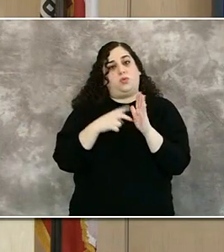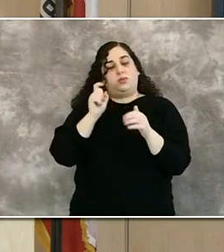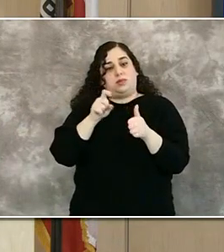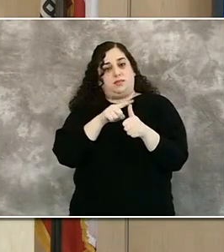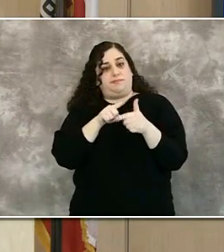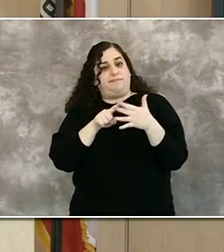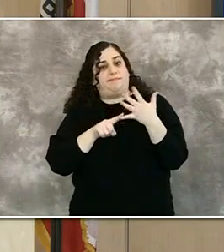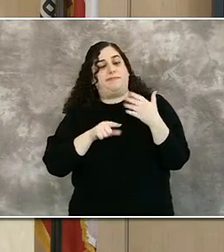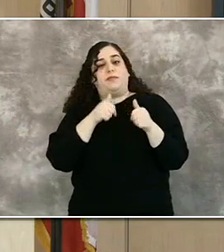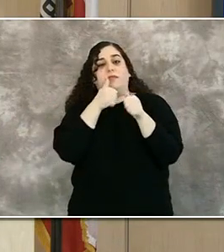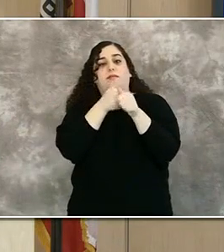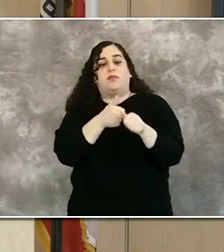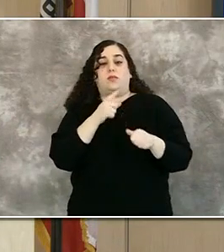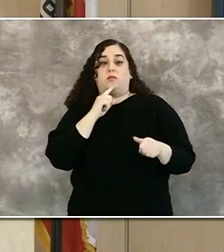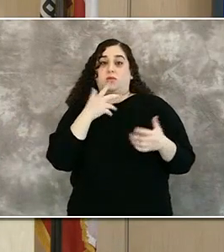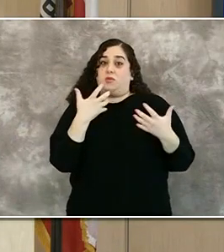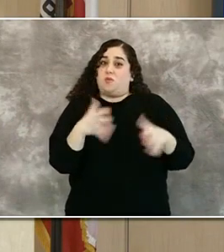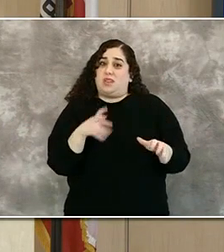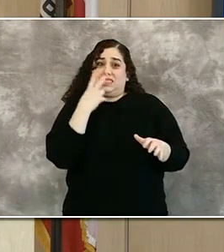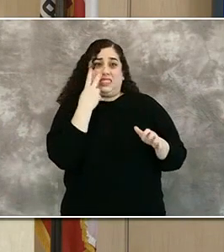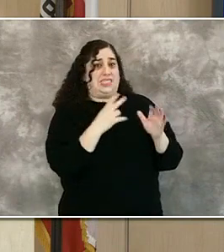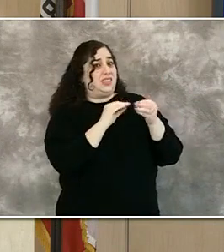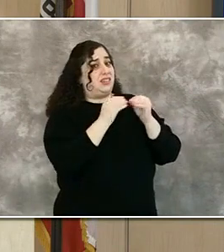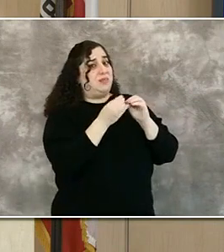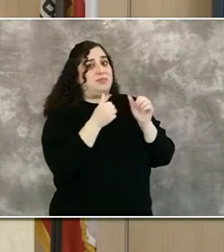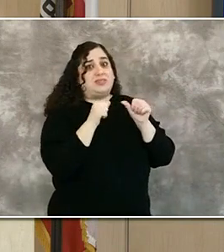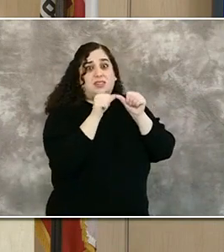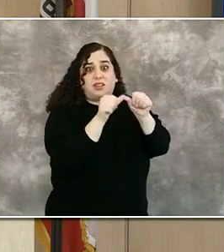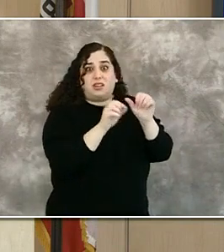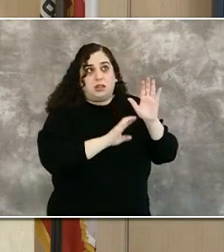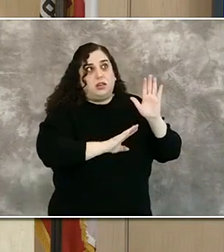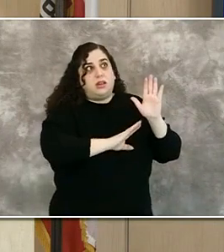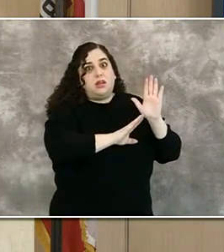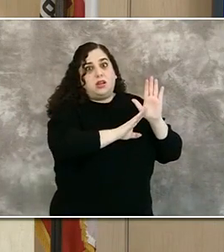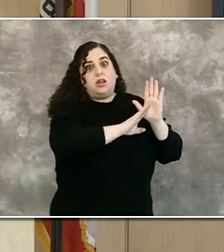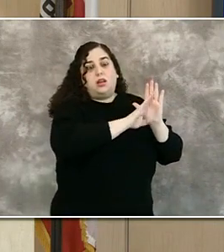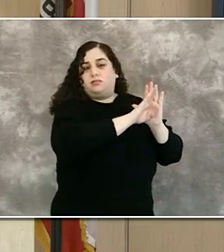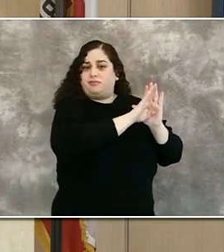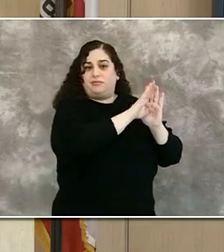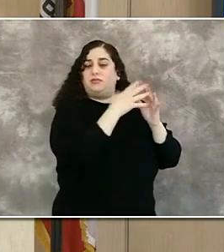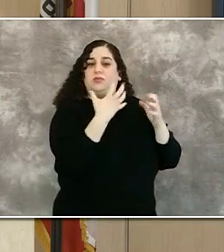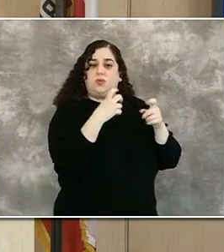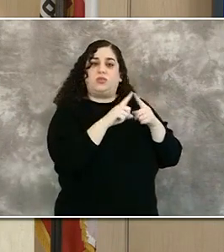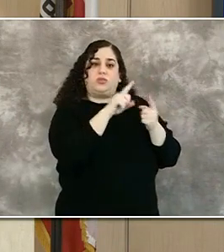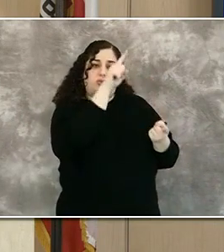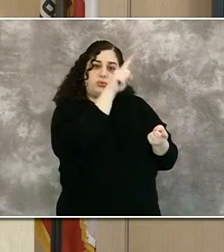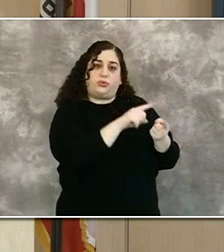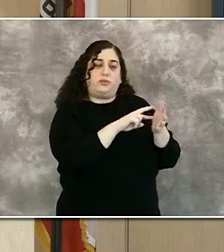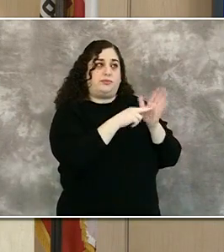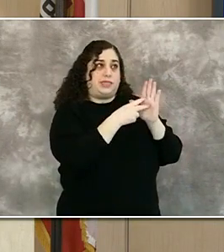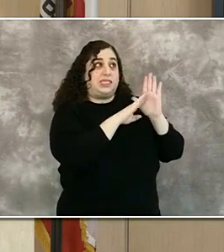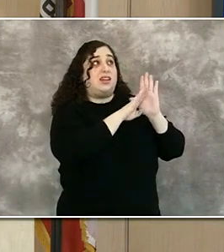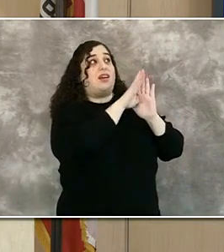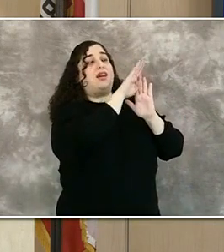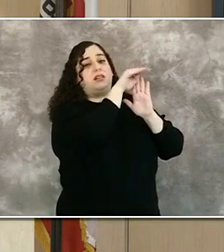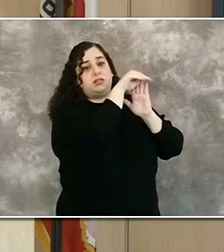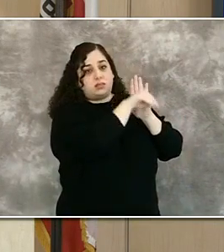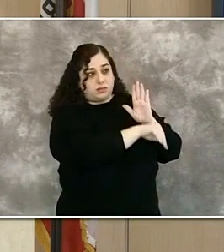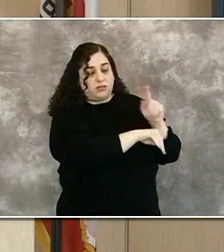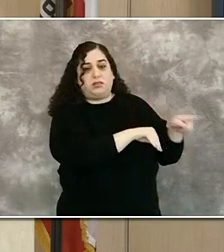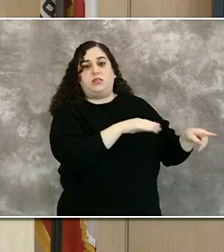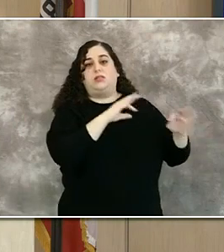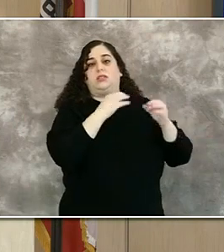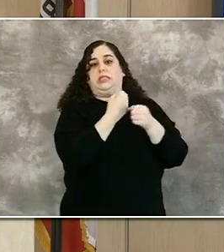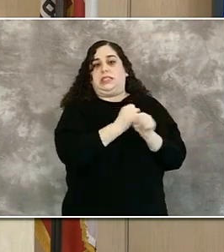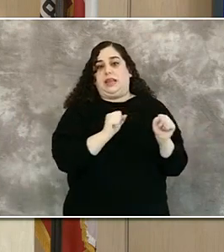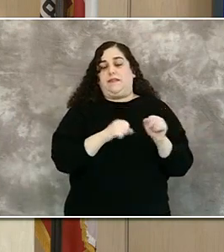now, not only will we not be, not only will our cases be filling up the hospitals, but we really